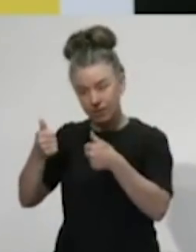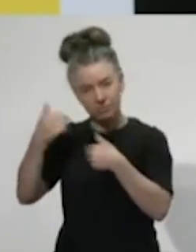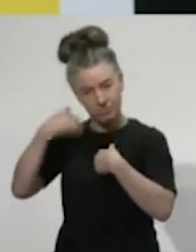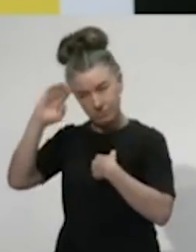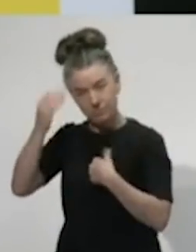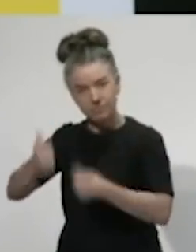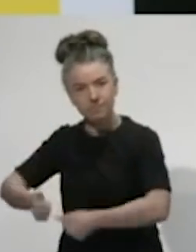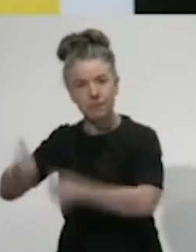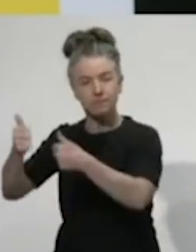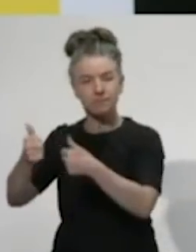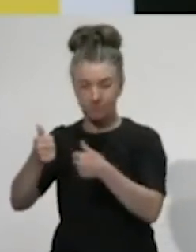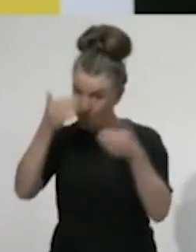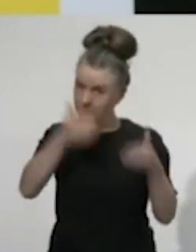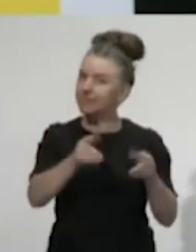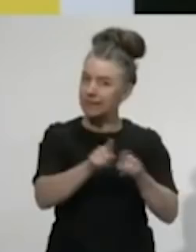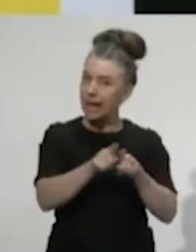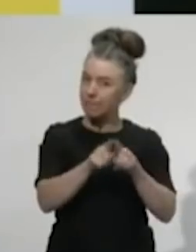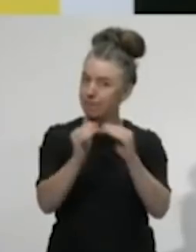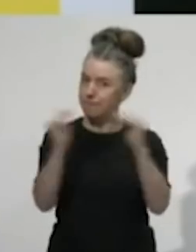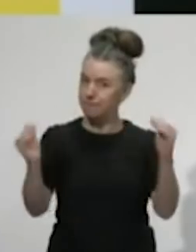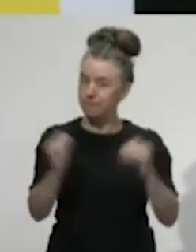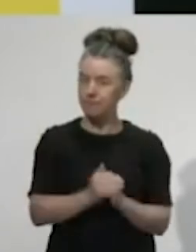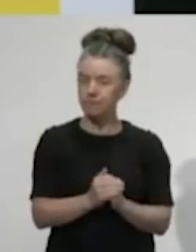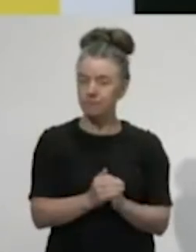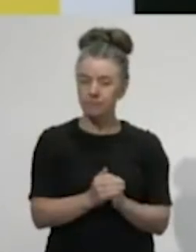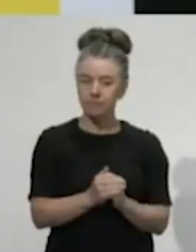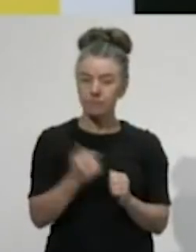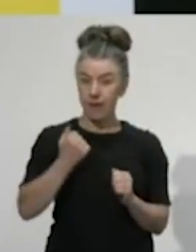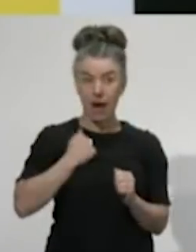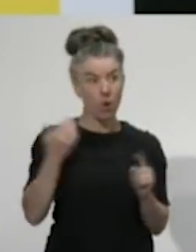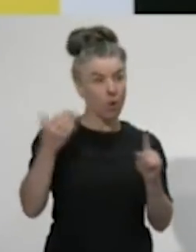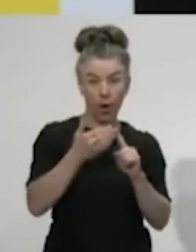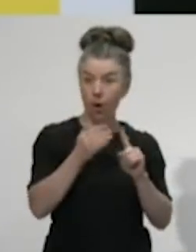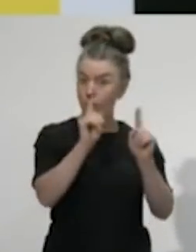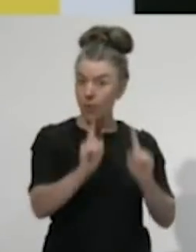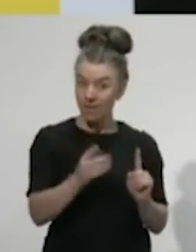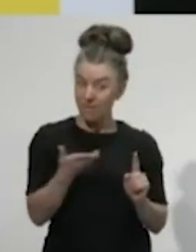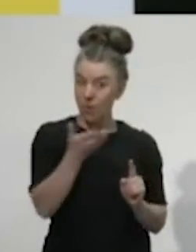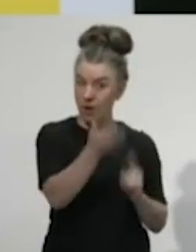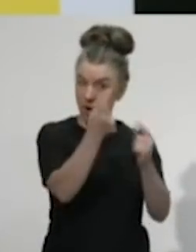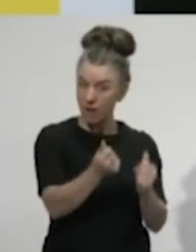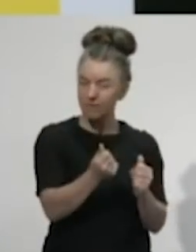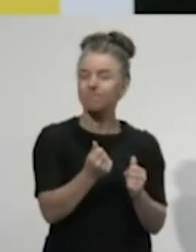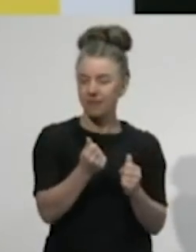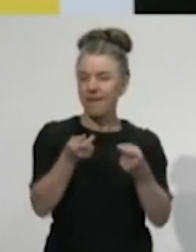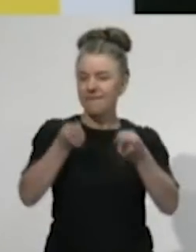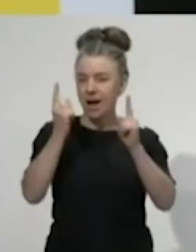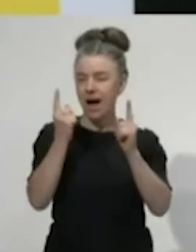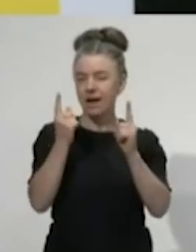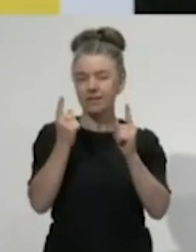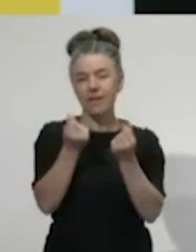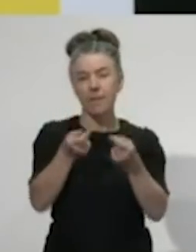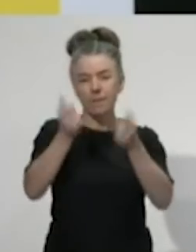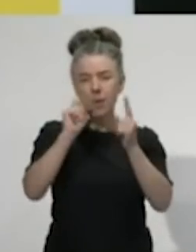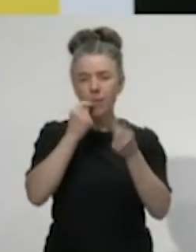To start that phase, we need to consider what our objectives are and the best steps to achieve them. The Finance Minister will set out much of this